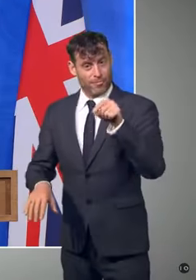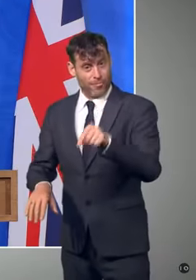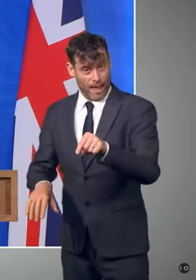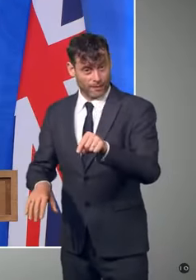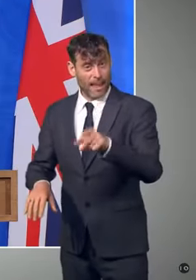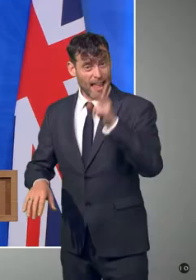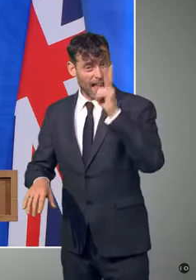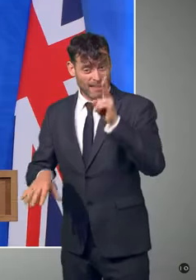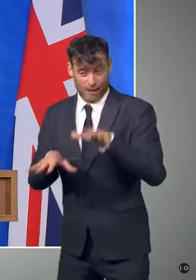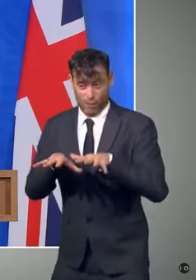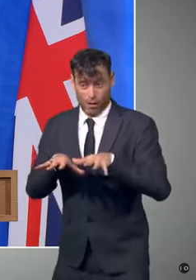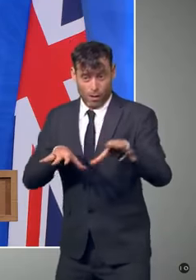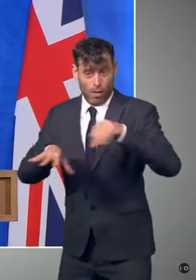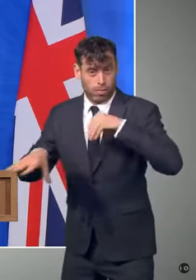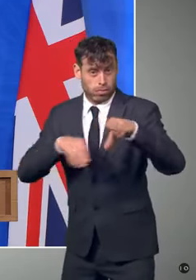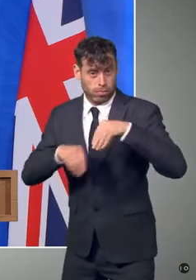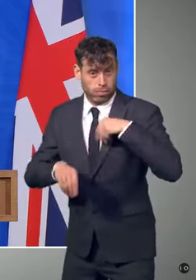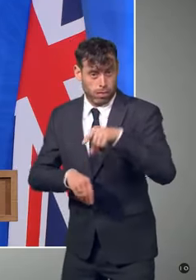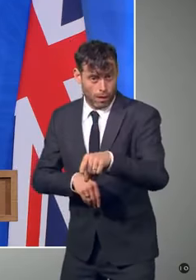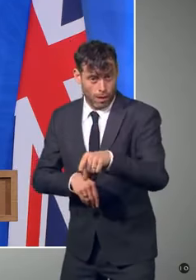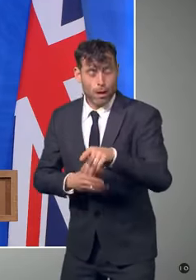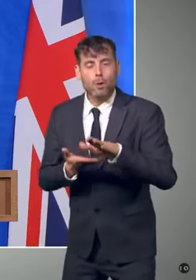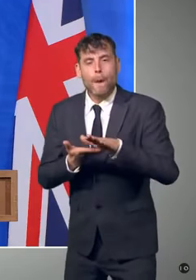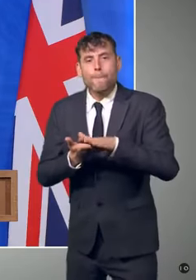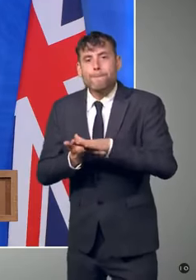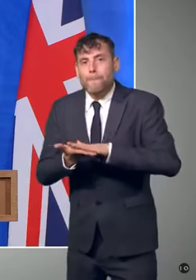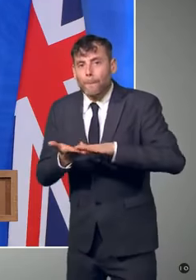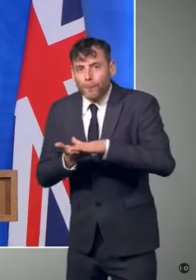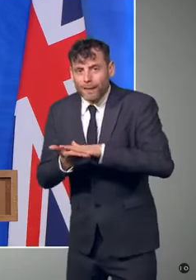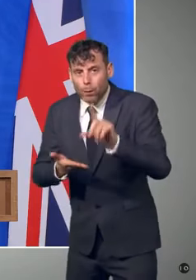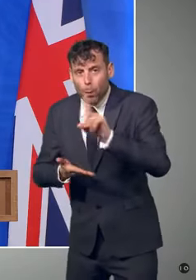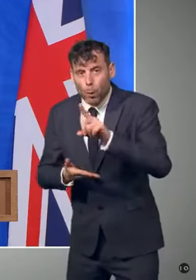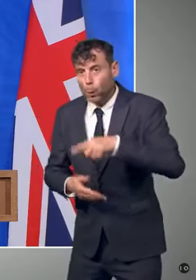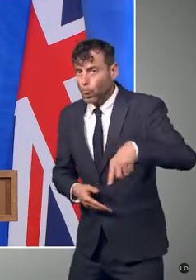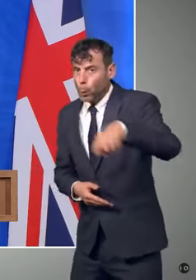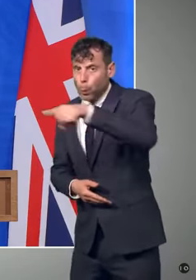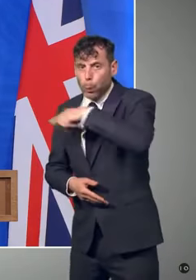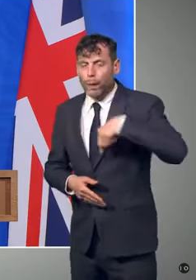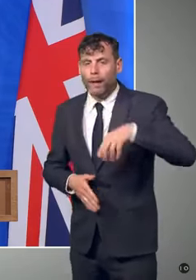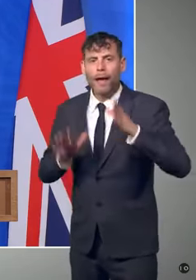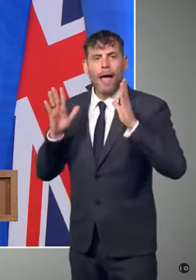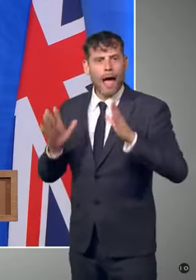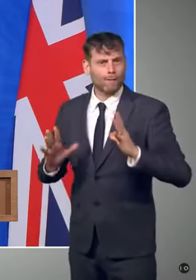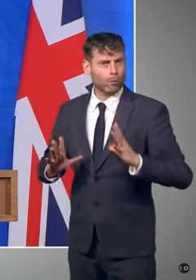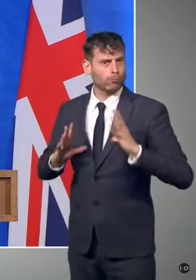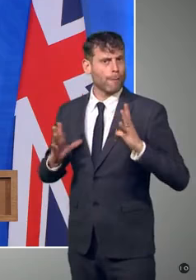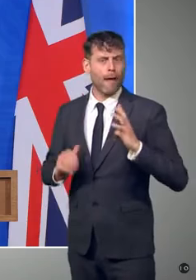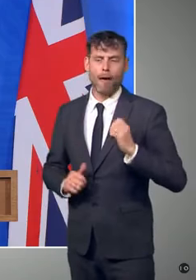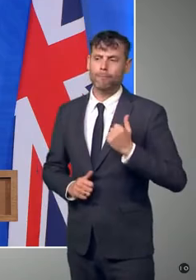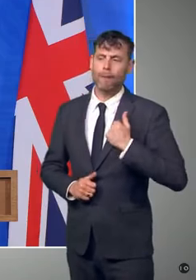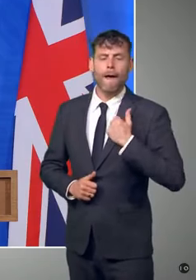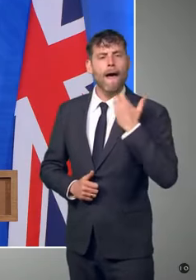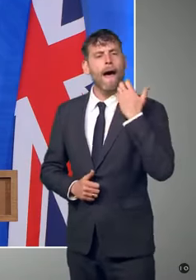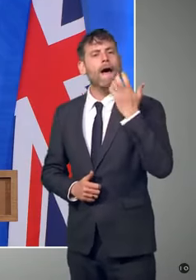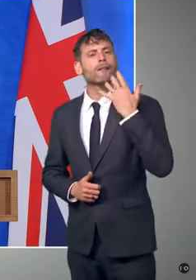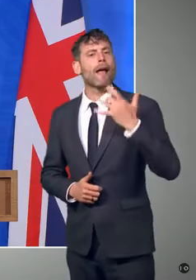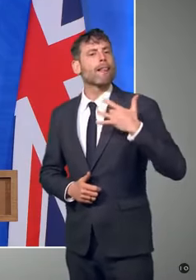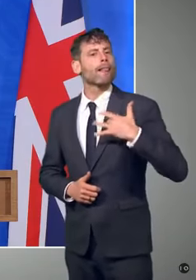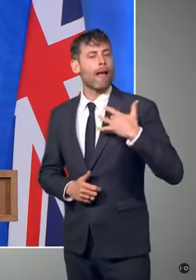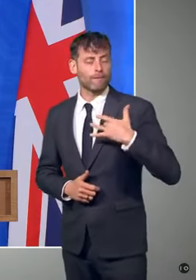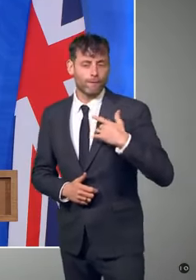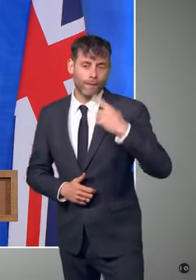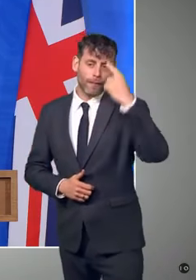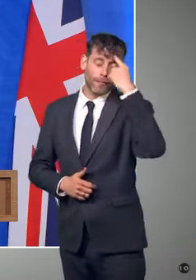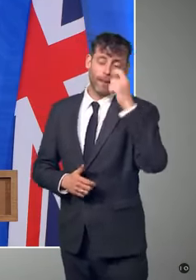learn to live with this disease as we live with other diseases. We'll be bolstering our defenses with booster jabs this